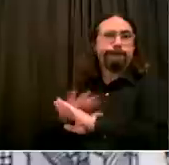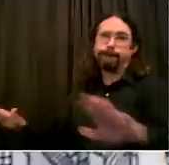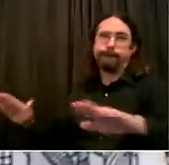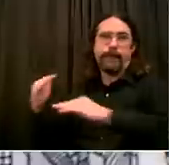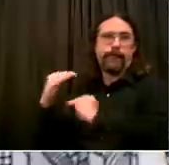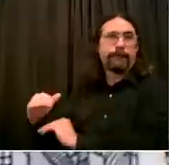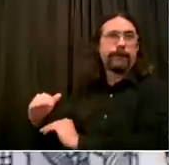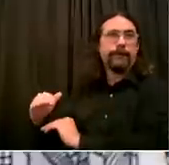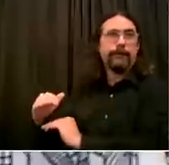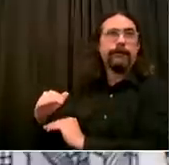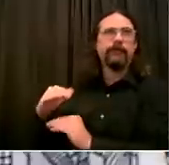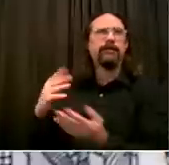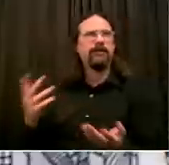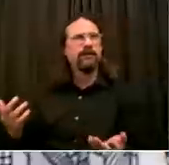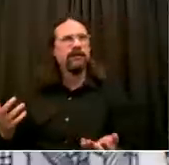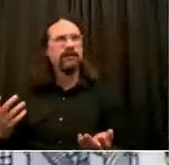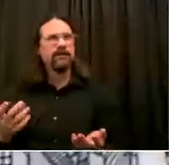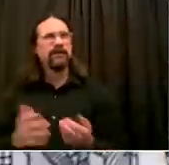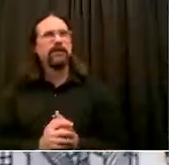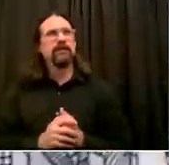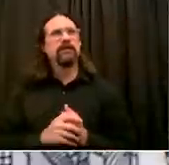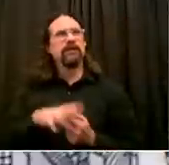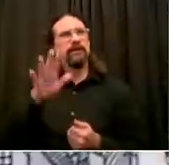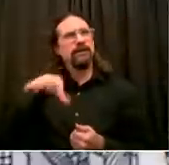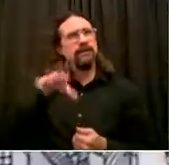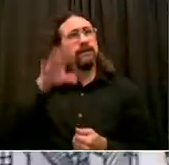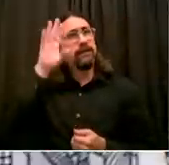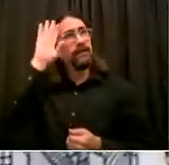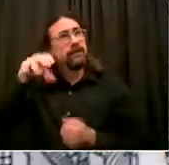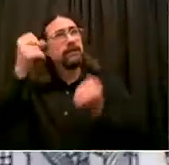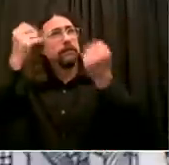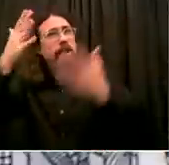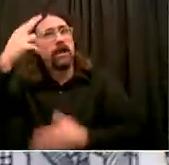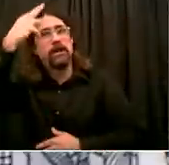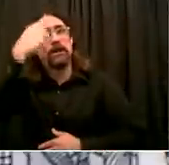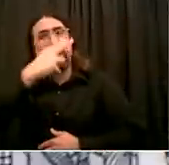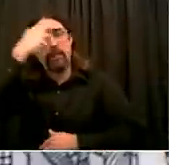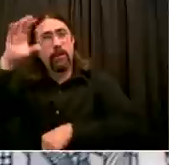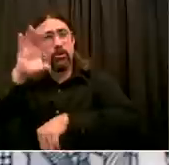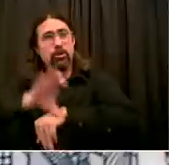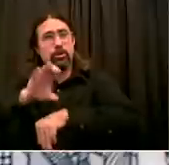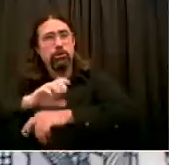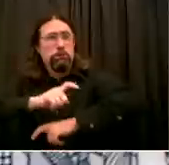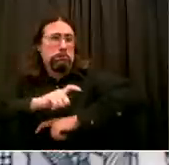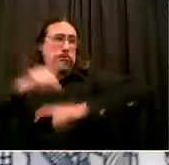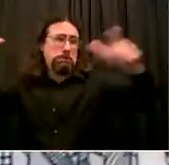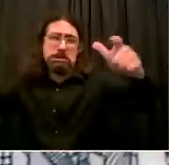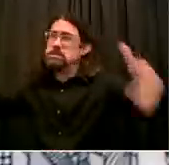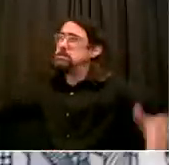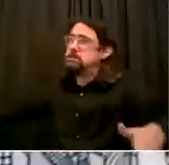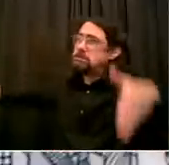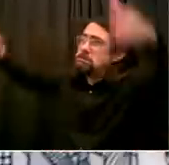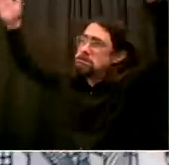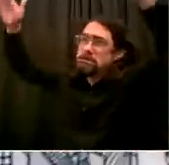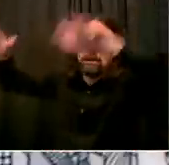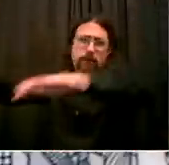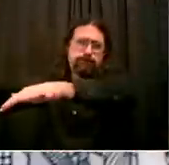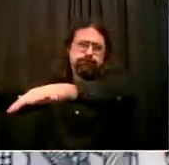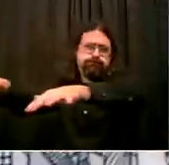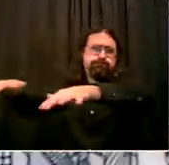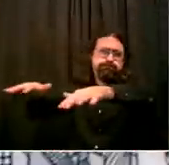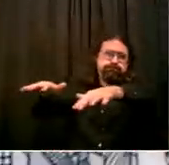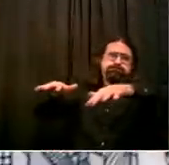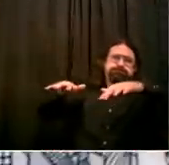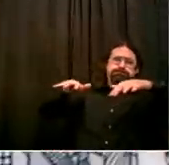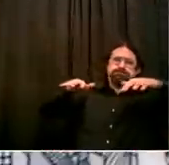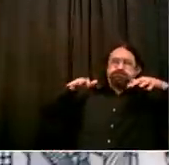way to think about this, Juliette, is we are trying to stop a full-blown second wave. Again, I think